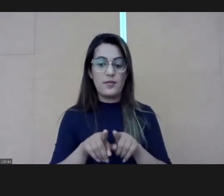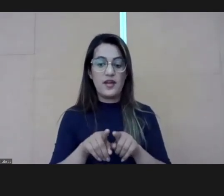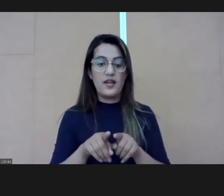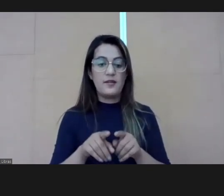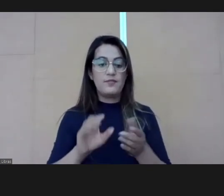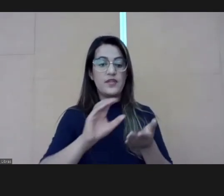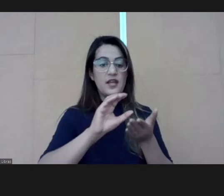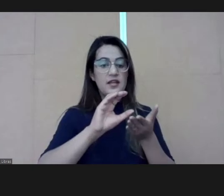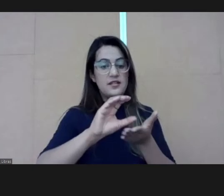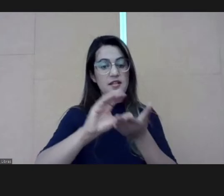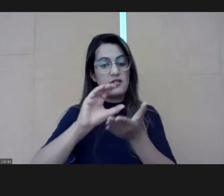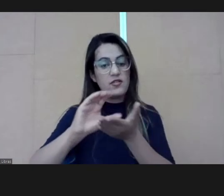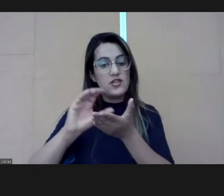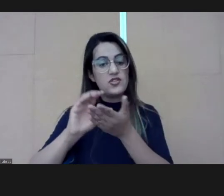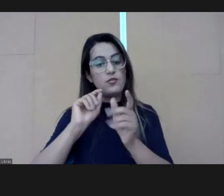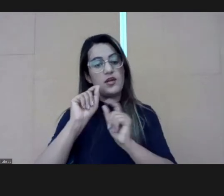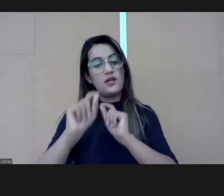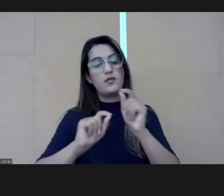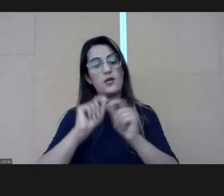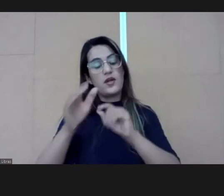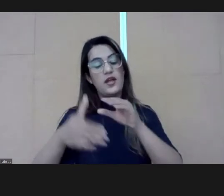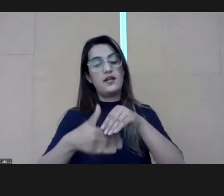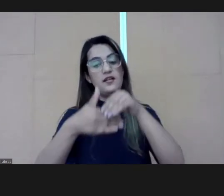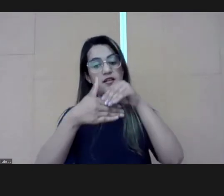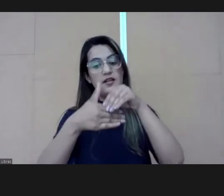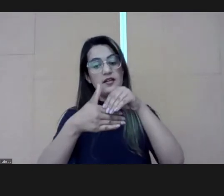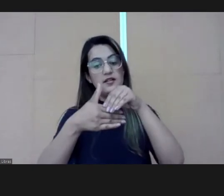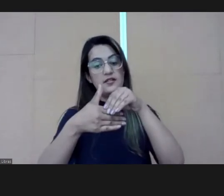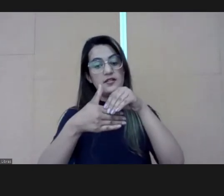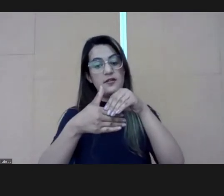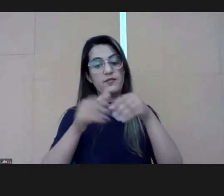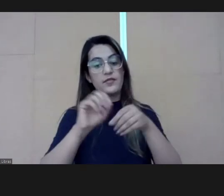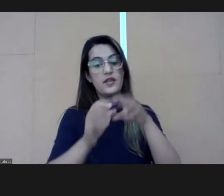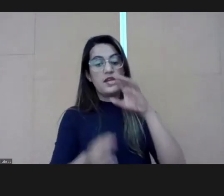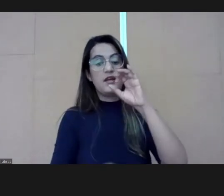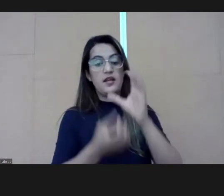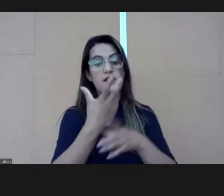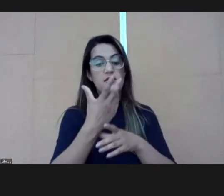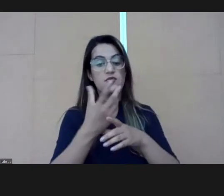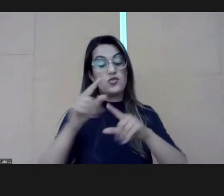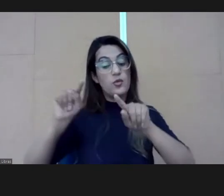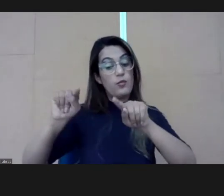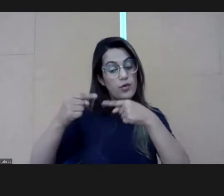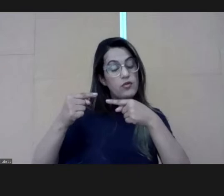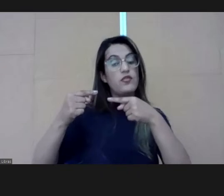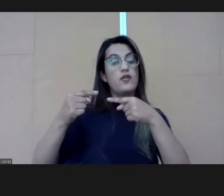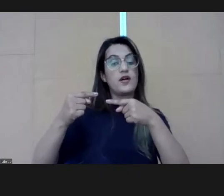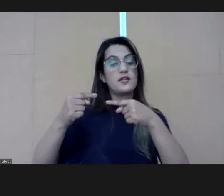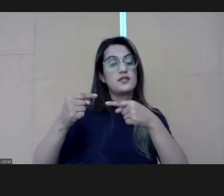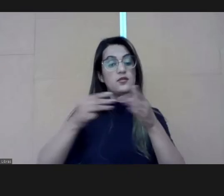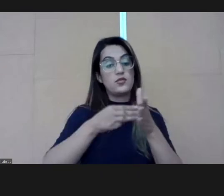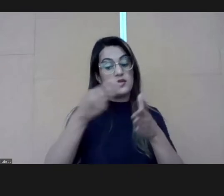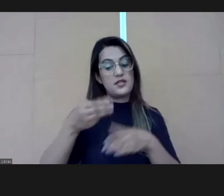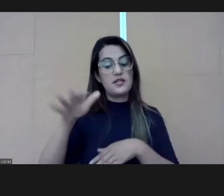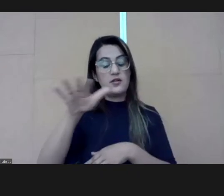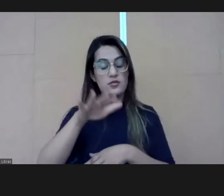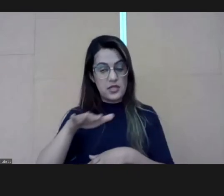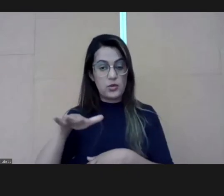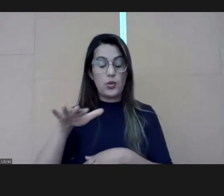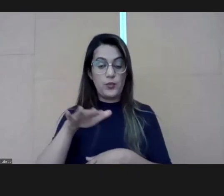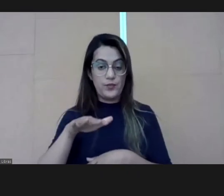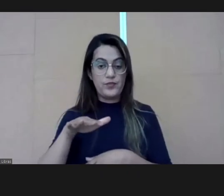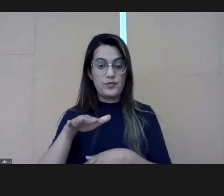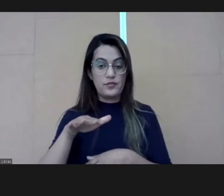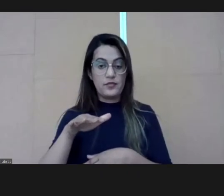This investment in leadership, it came through a provocation